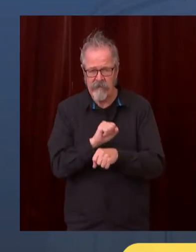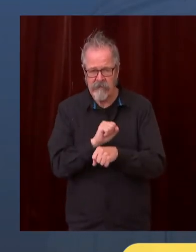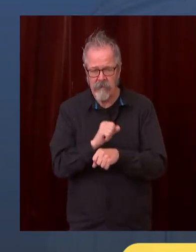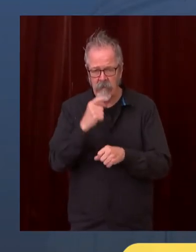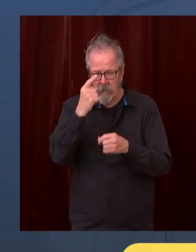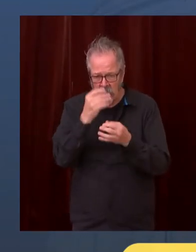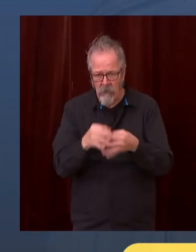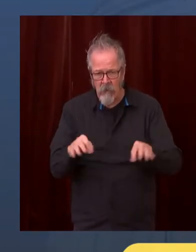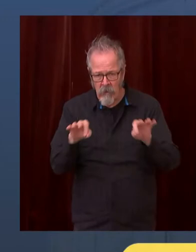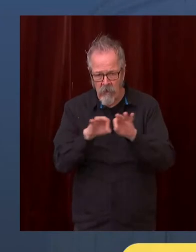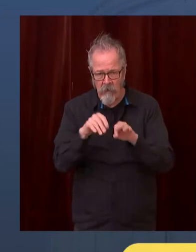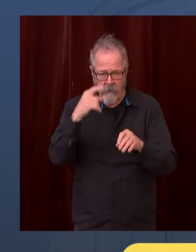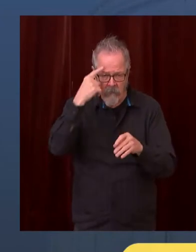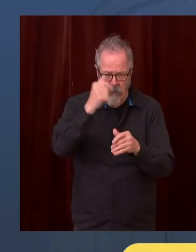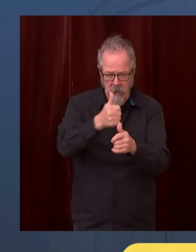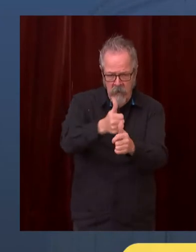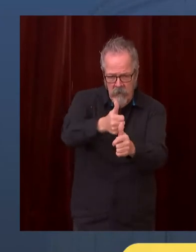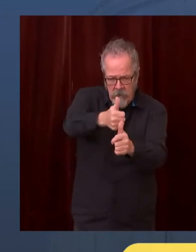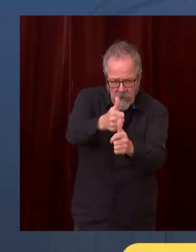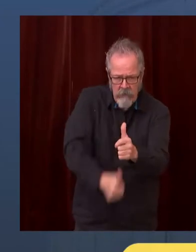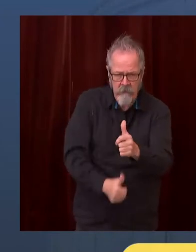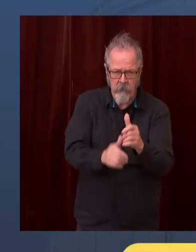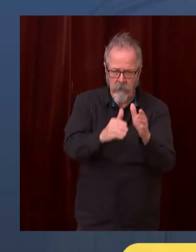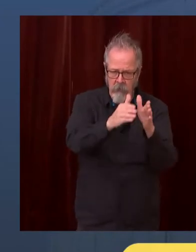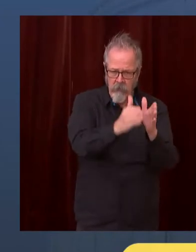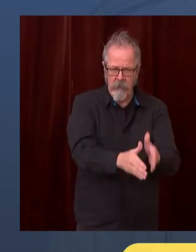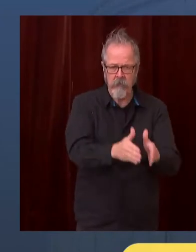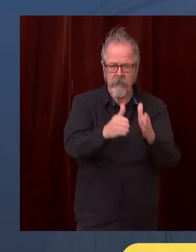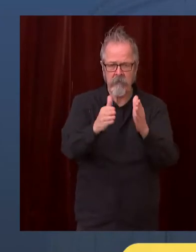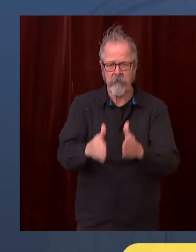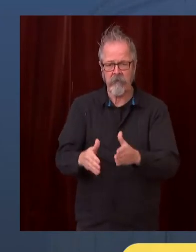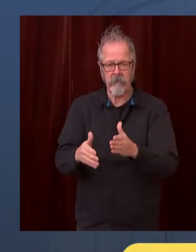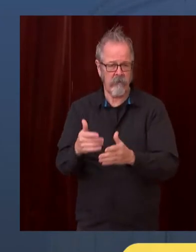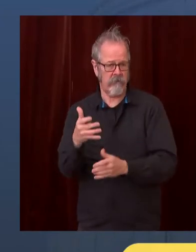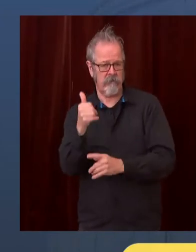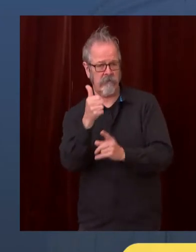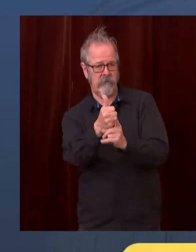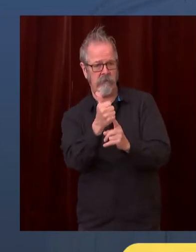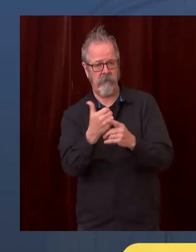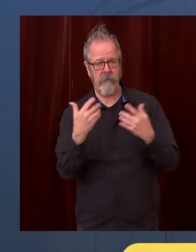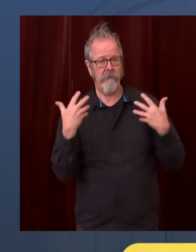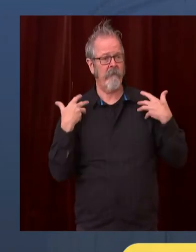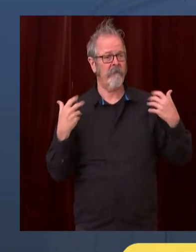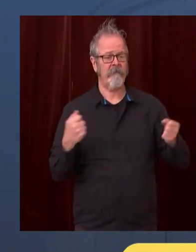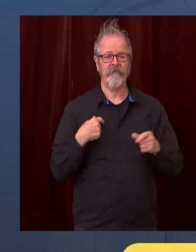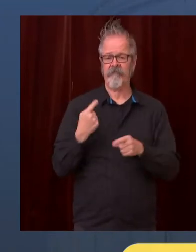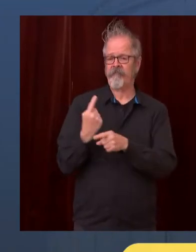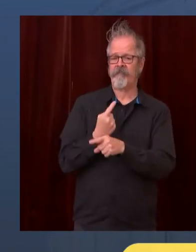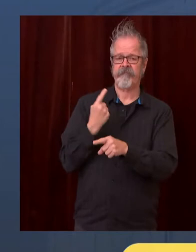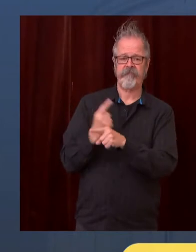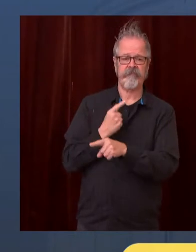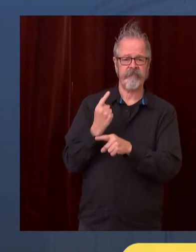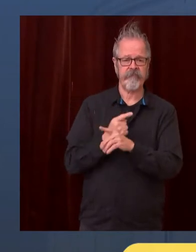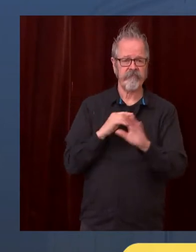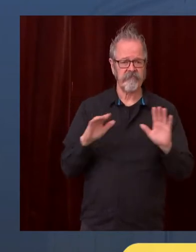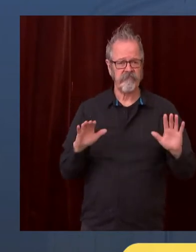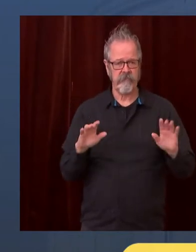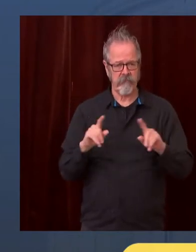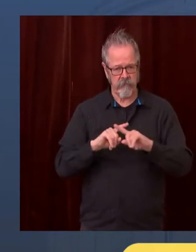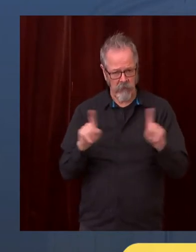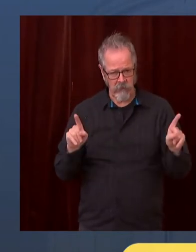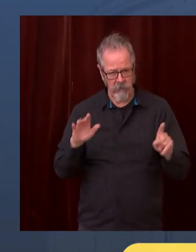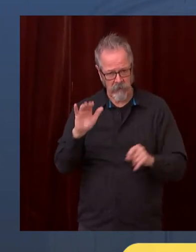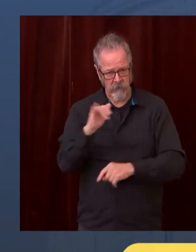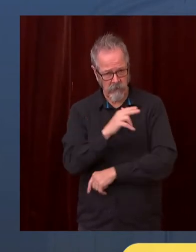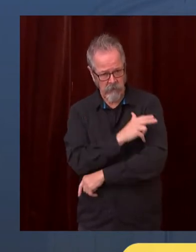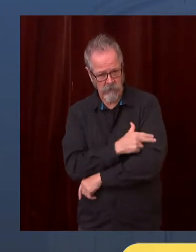you don't and you need just routine care, you may not be able to get it in a timely fashion in a few weeks because of our hospitals